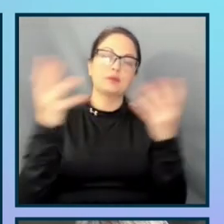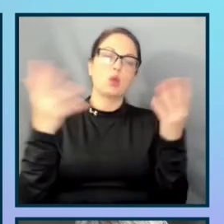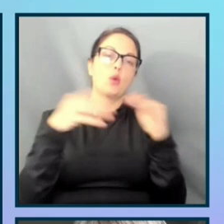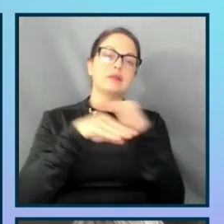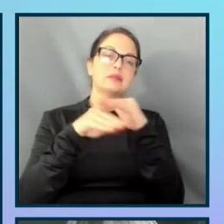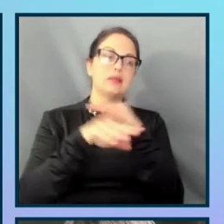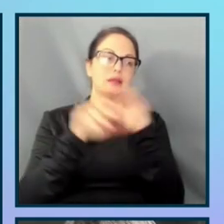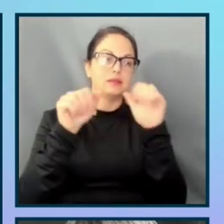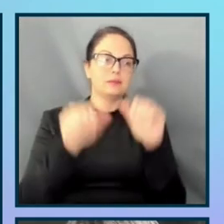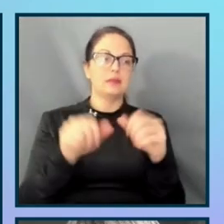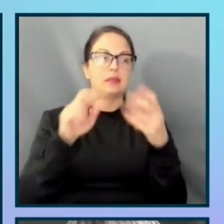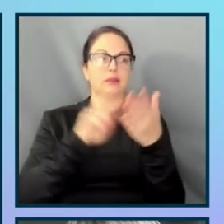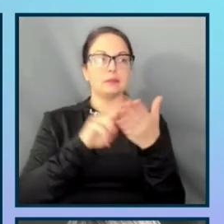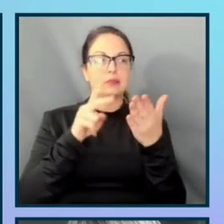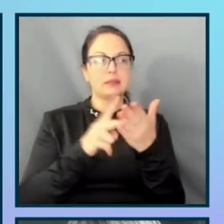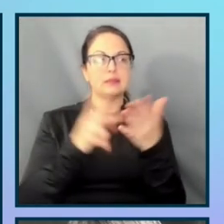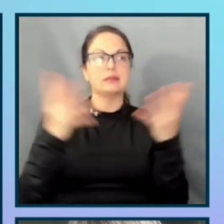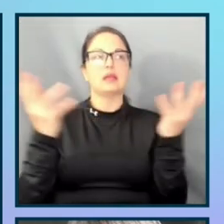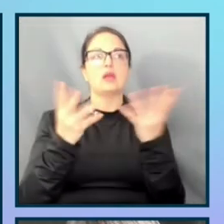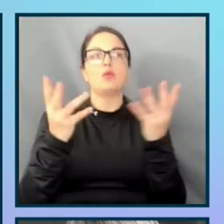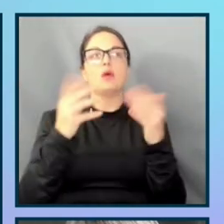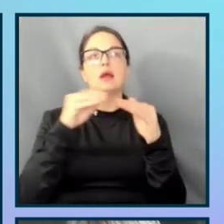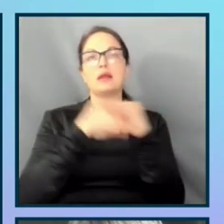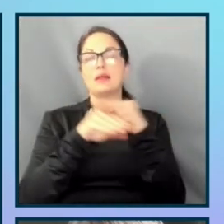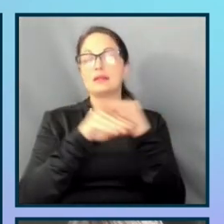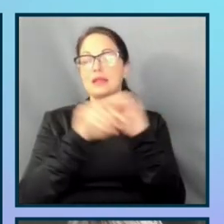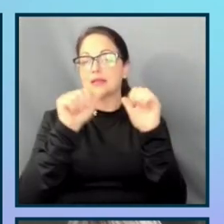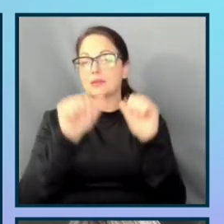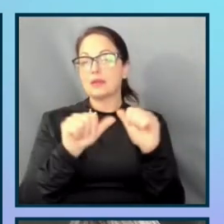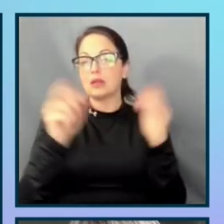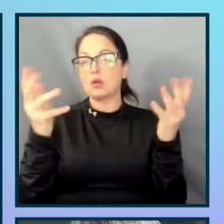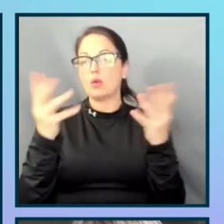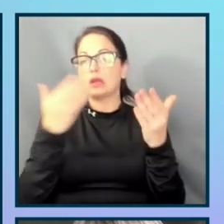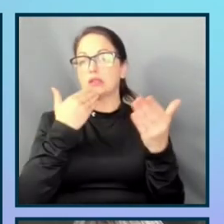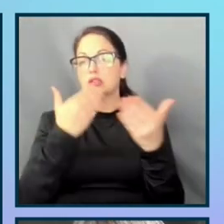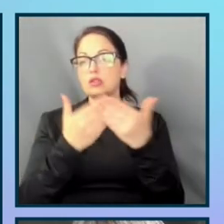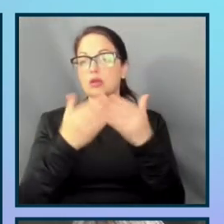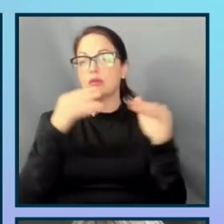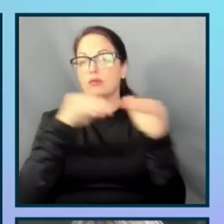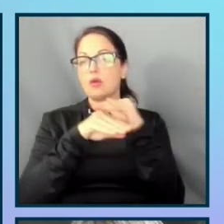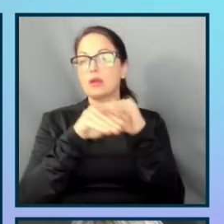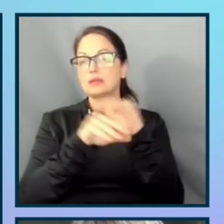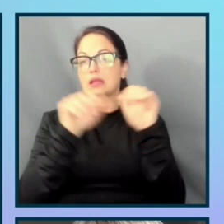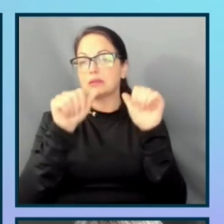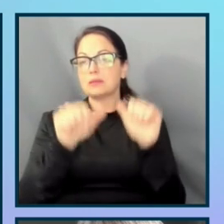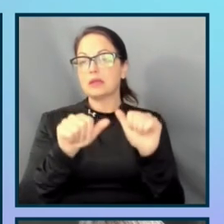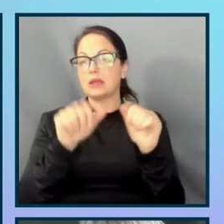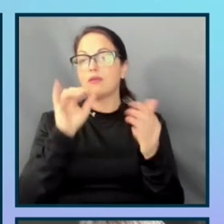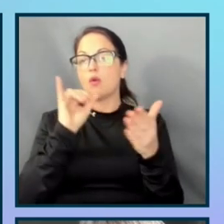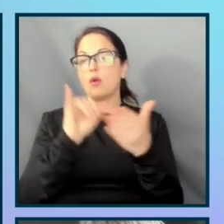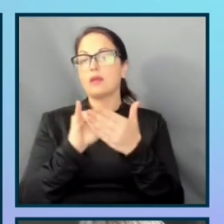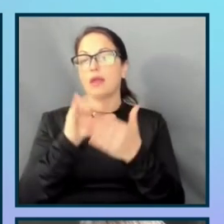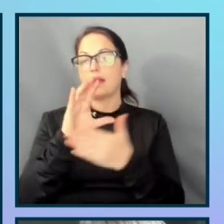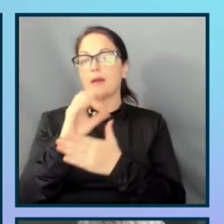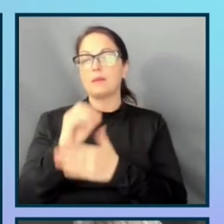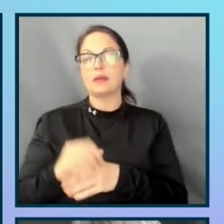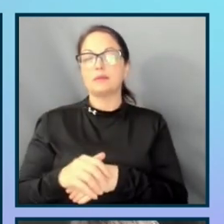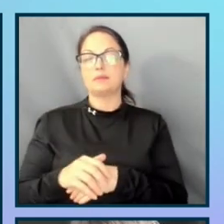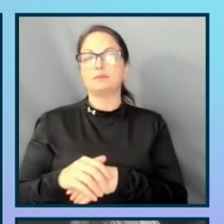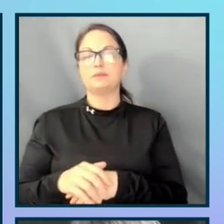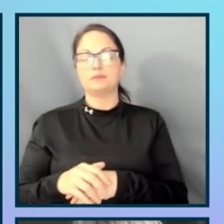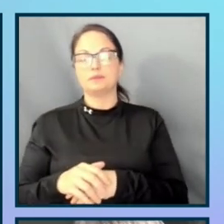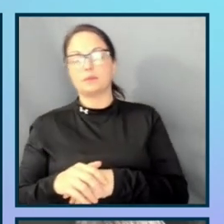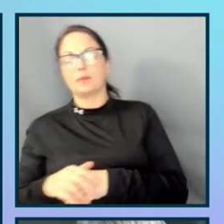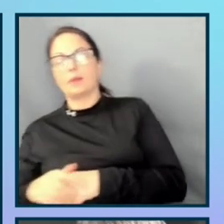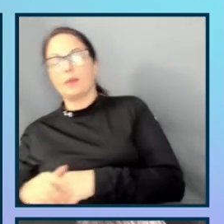is, what accessibility, what is good for accessibility for that company. Um, and then that